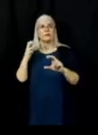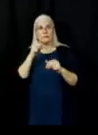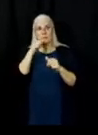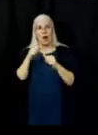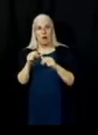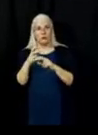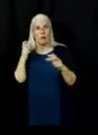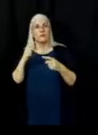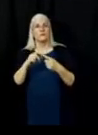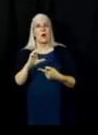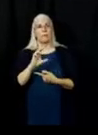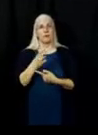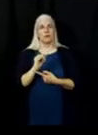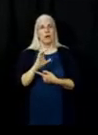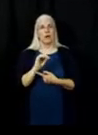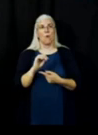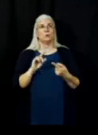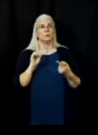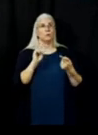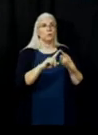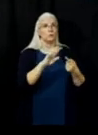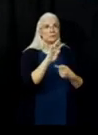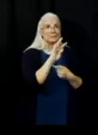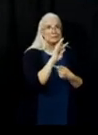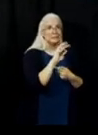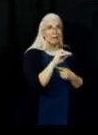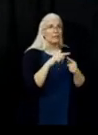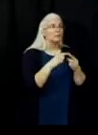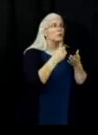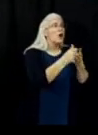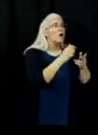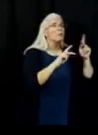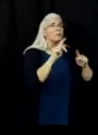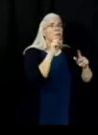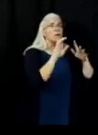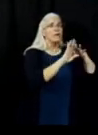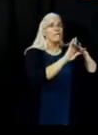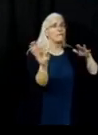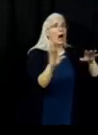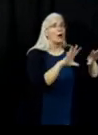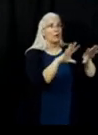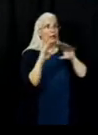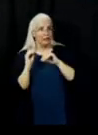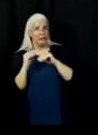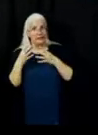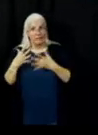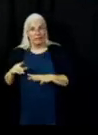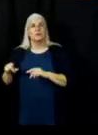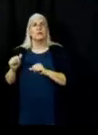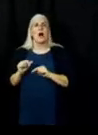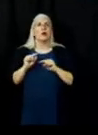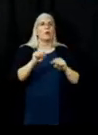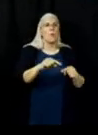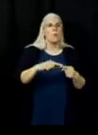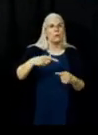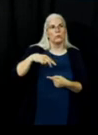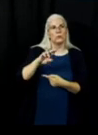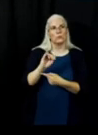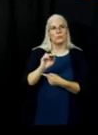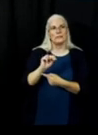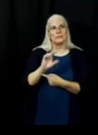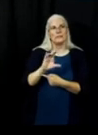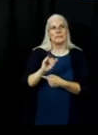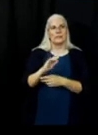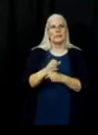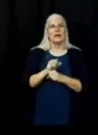And for folks that have been evacuated, your mail can be picked up in Quincy at this time. We're going to continue to work with